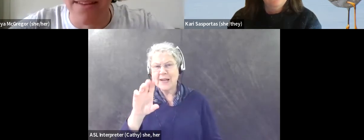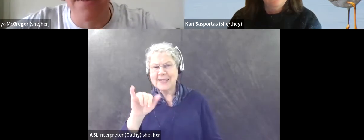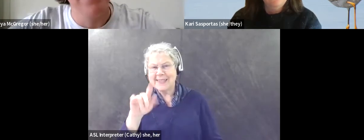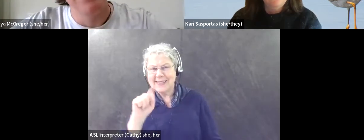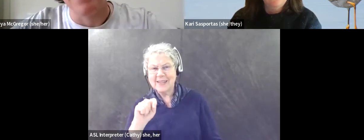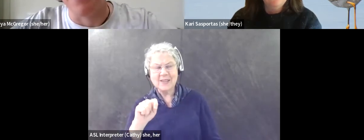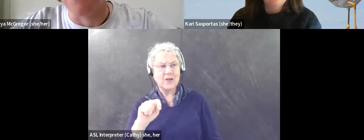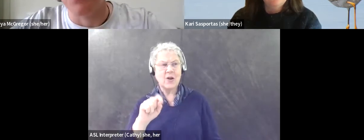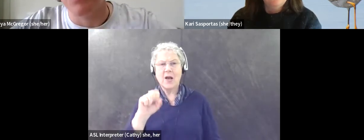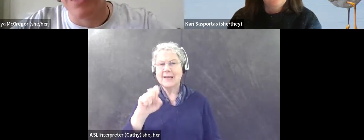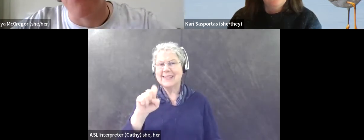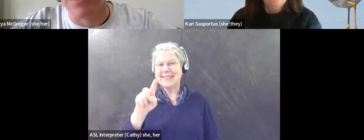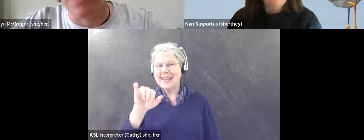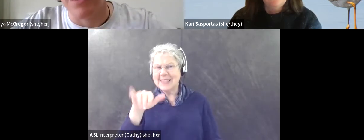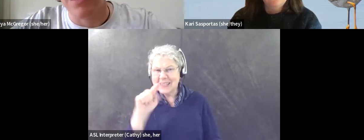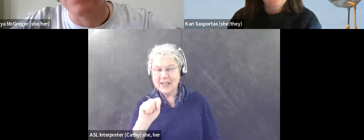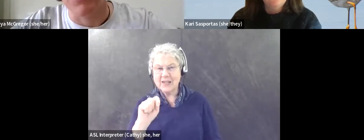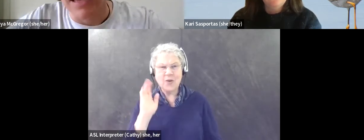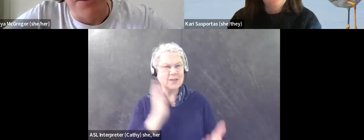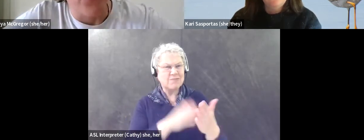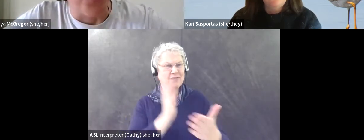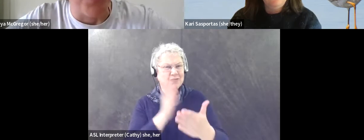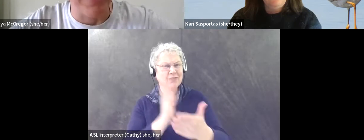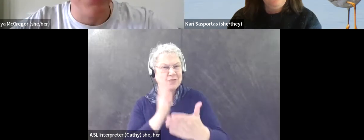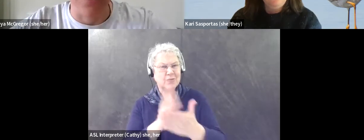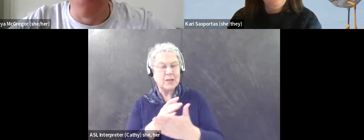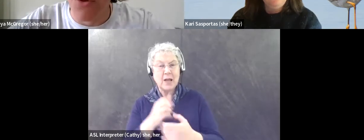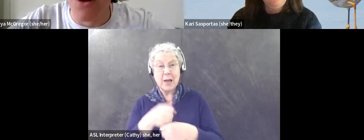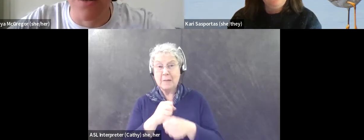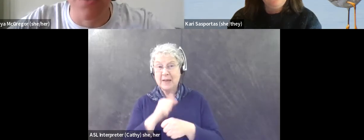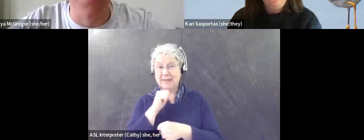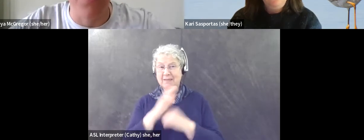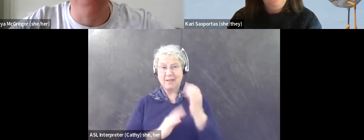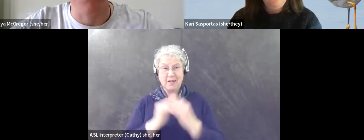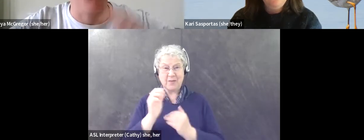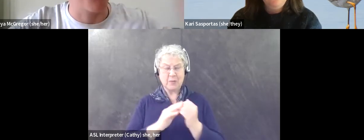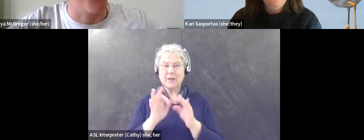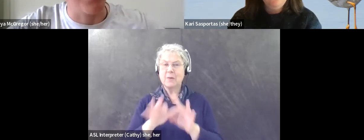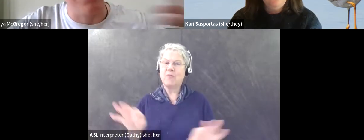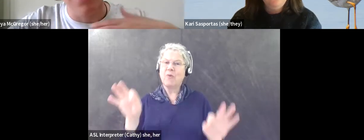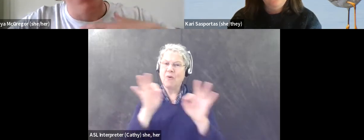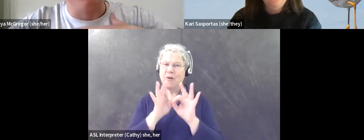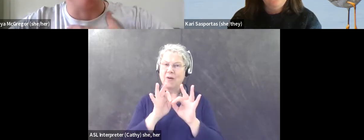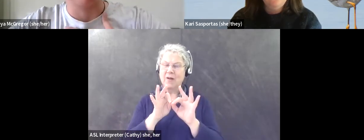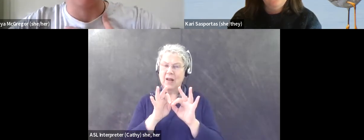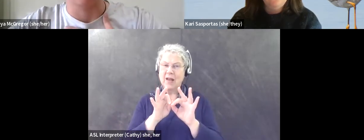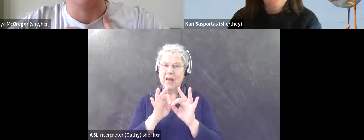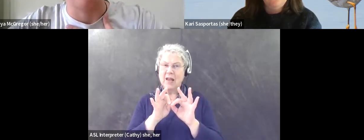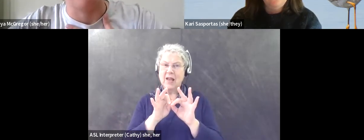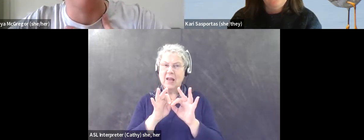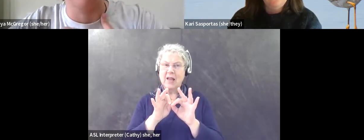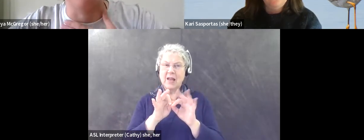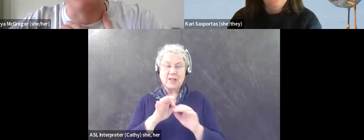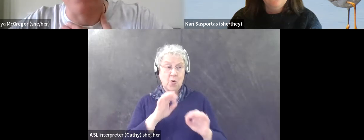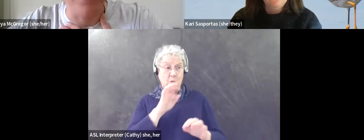horrible, ableist, um, yeah, being, it's really uncomfortable, but it's really important. It's much, it's much more important. The discomfort